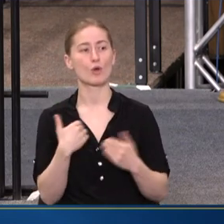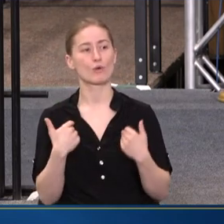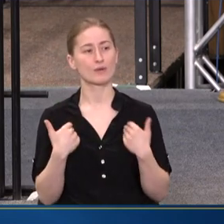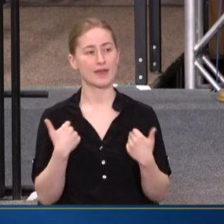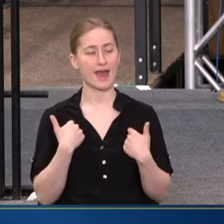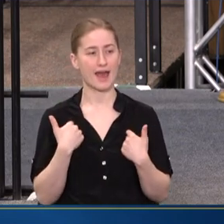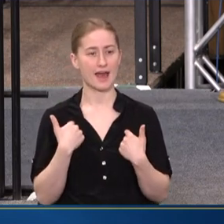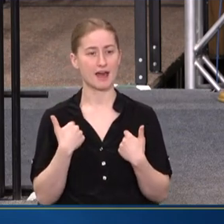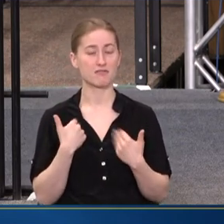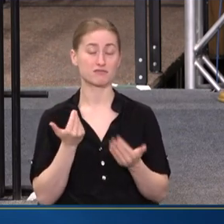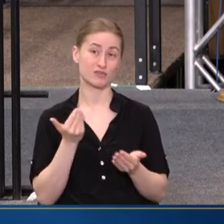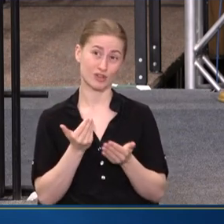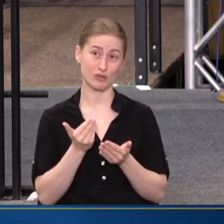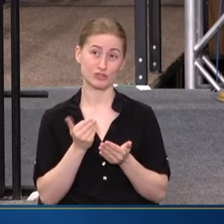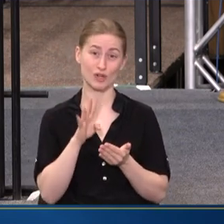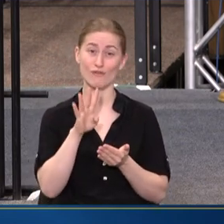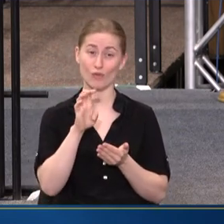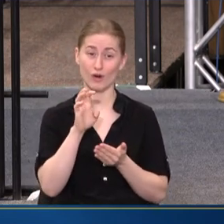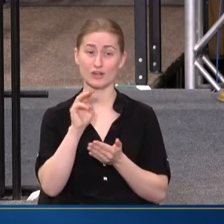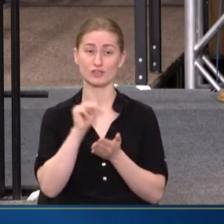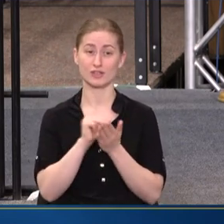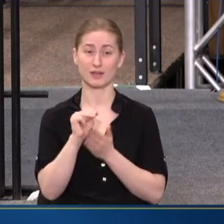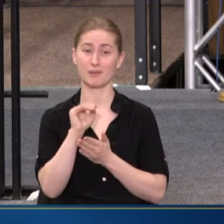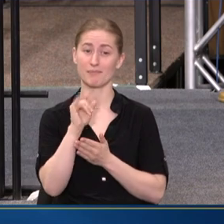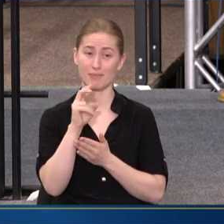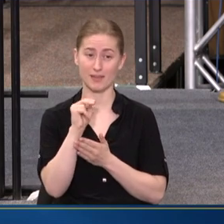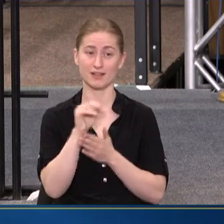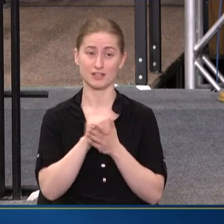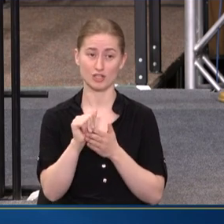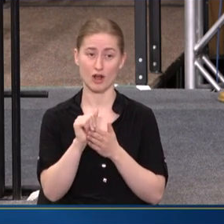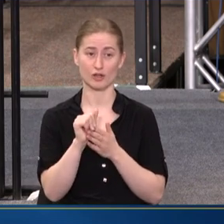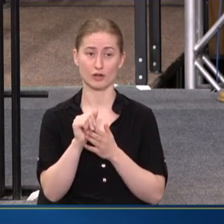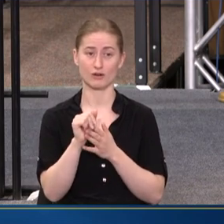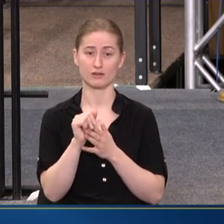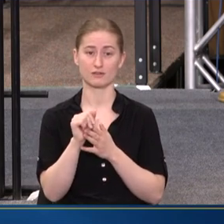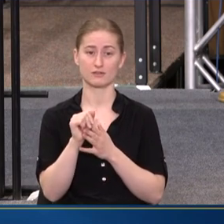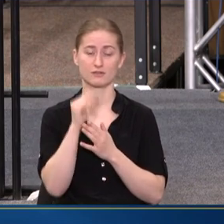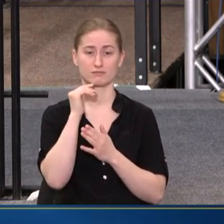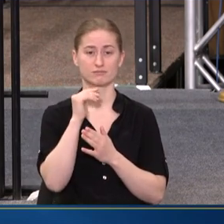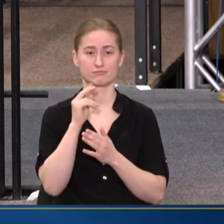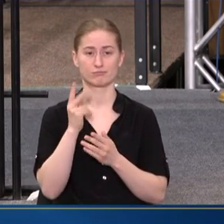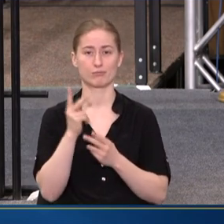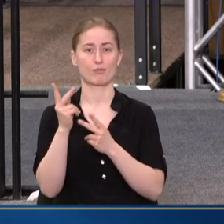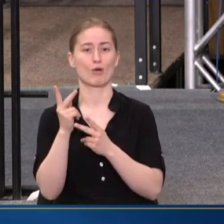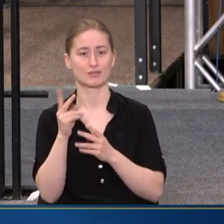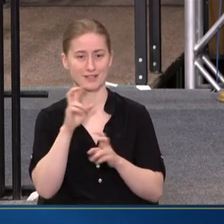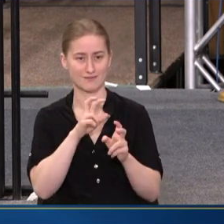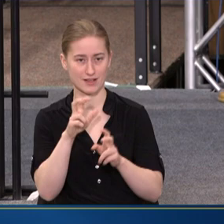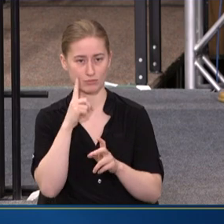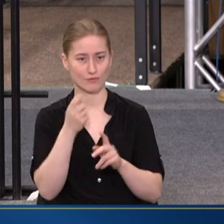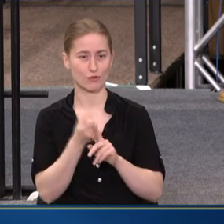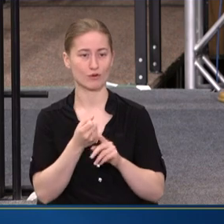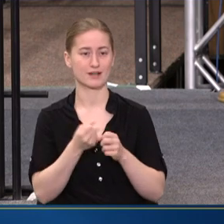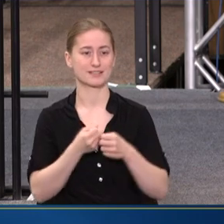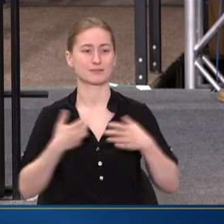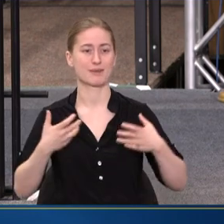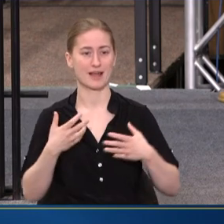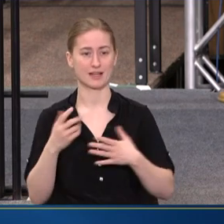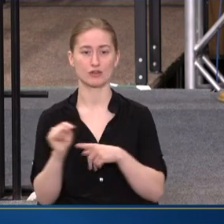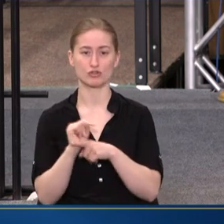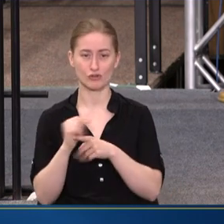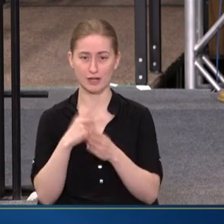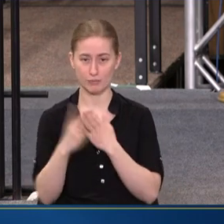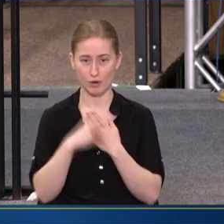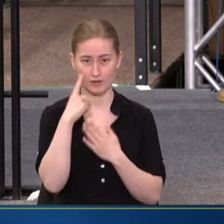CLOSE TO $400 MILLION PROPOSED INVESTMENT IN EXPANDING OUR TRAINING PROGRAMS FOR MENTAL HEALTH AND